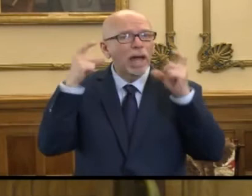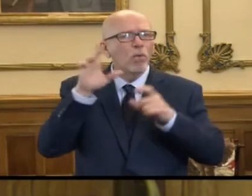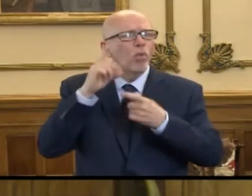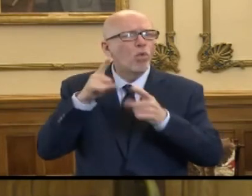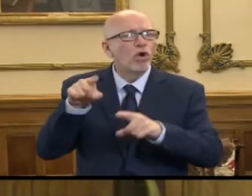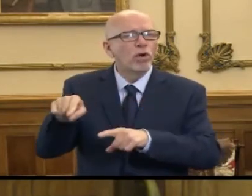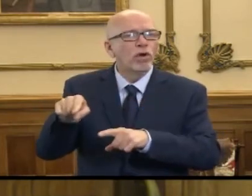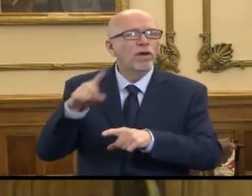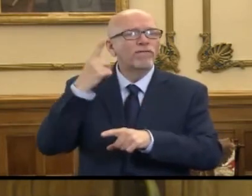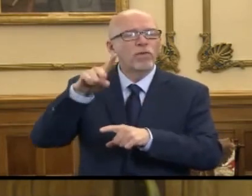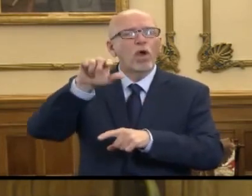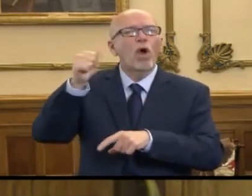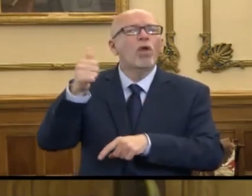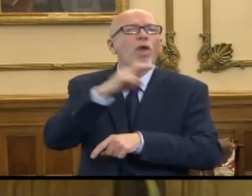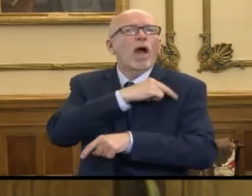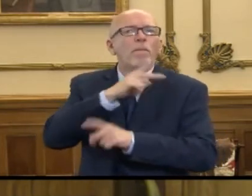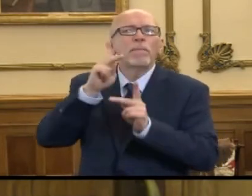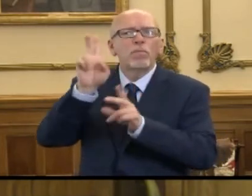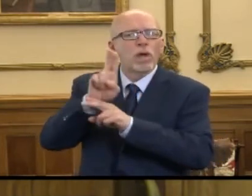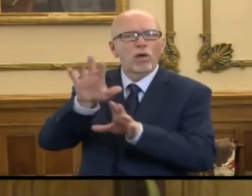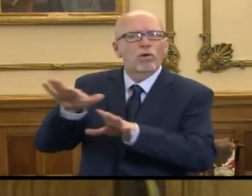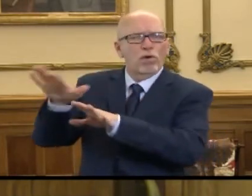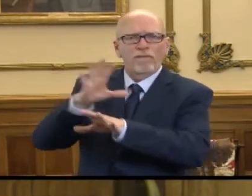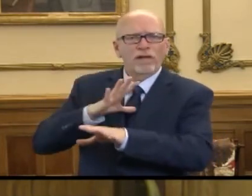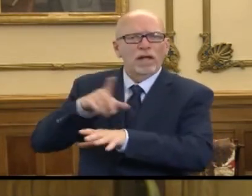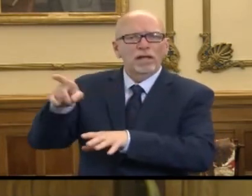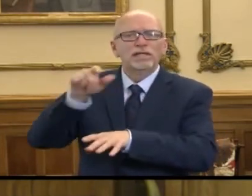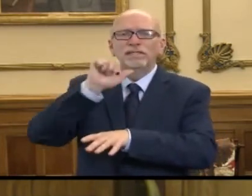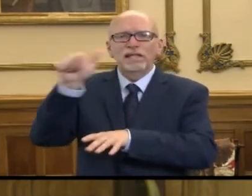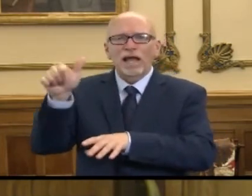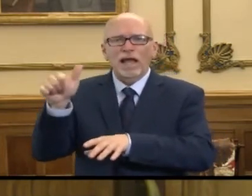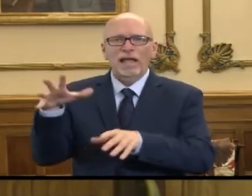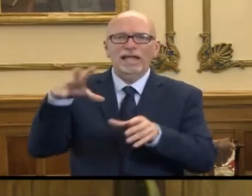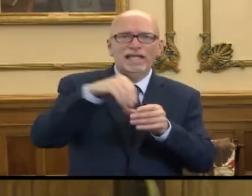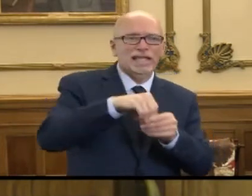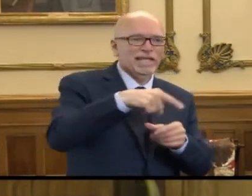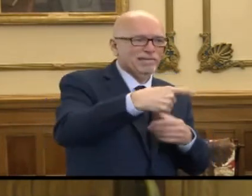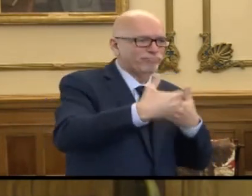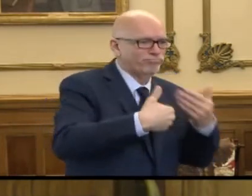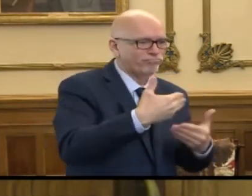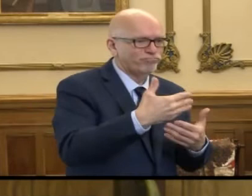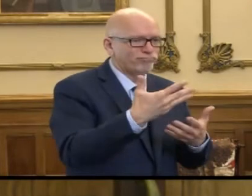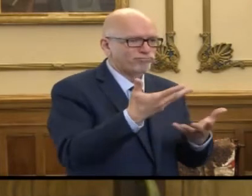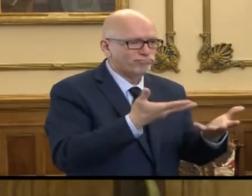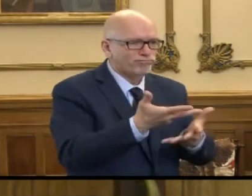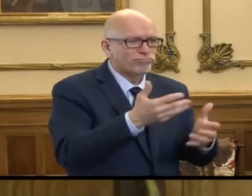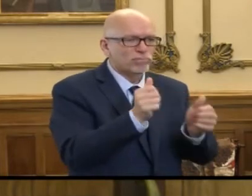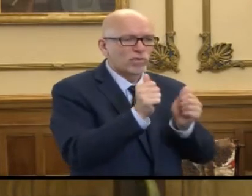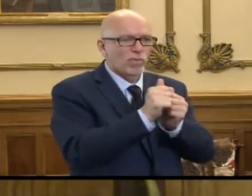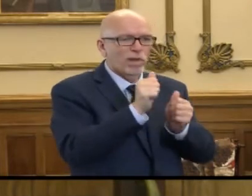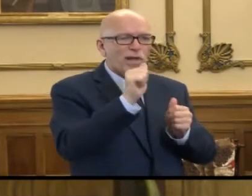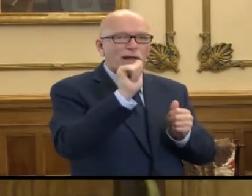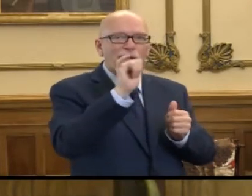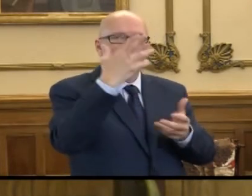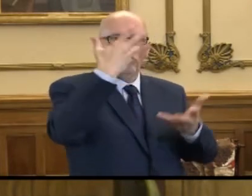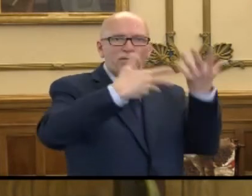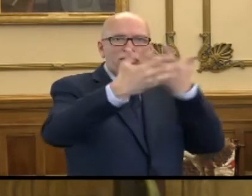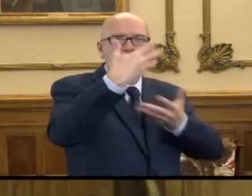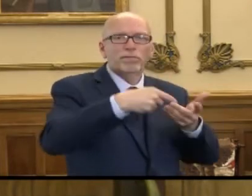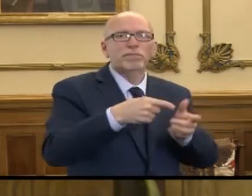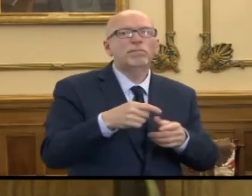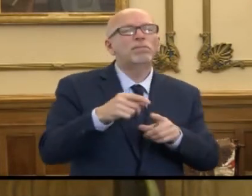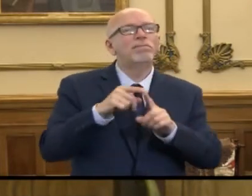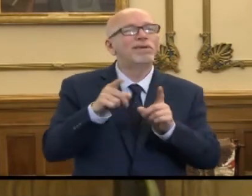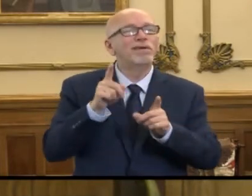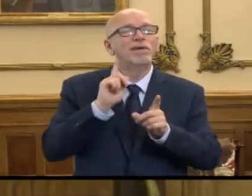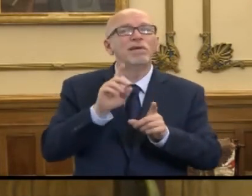great for our other hospital personnel to be wearing when they're not in that procedure where they're generating aerosols. But the important thing